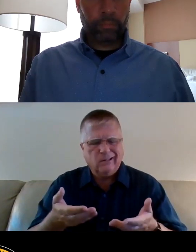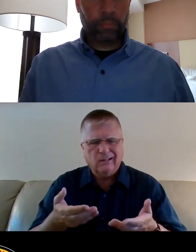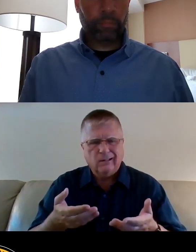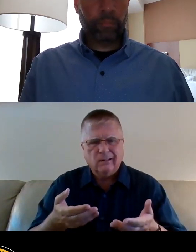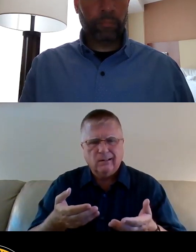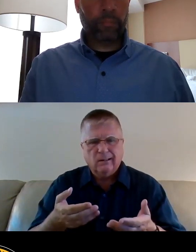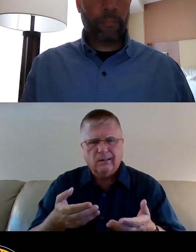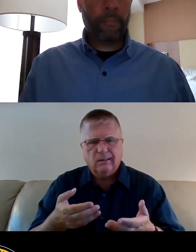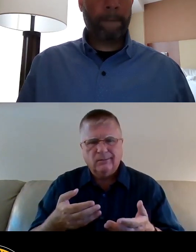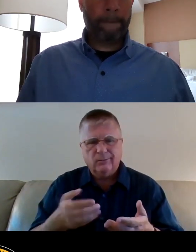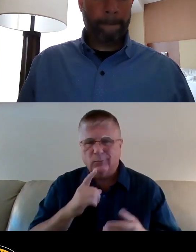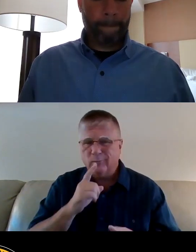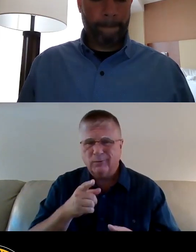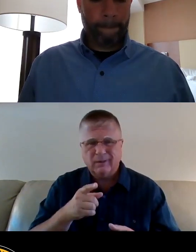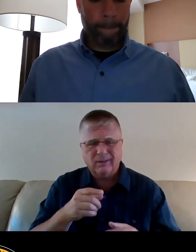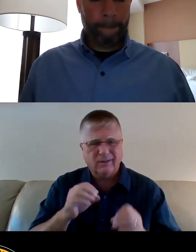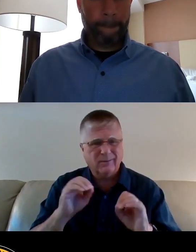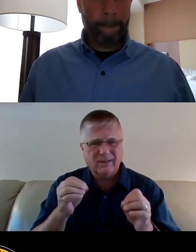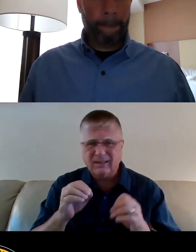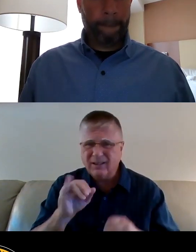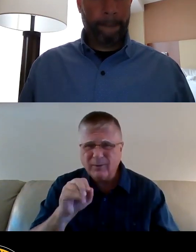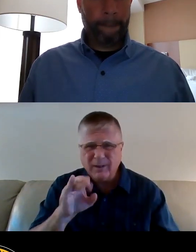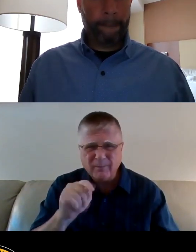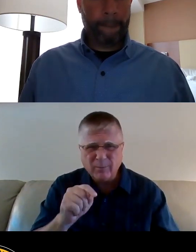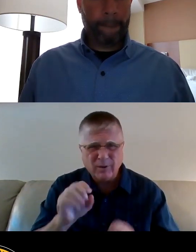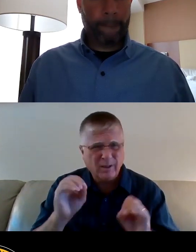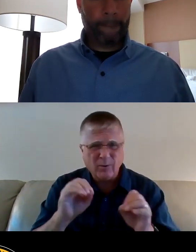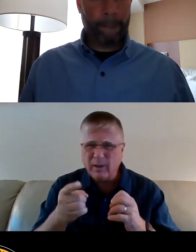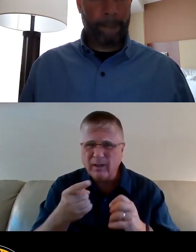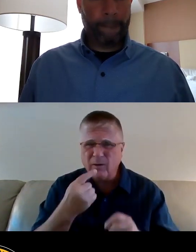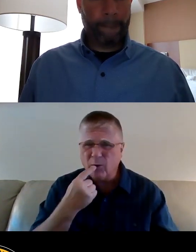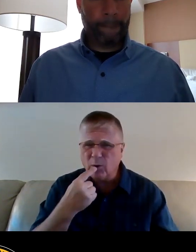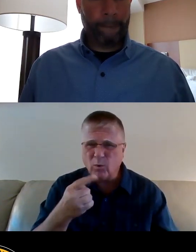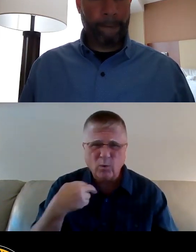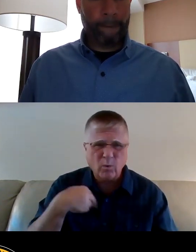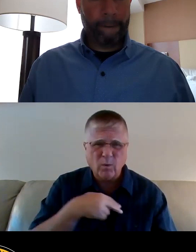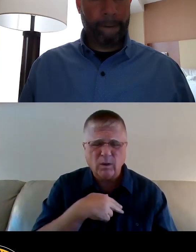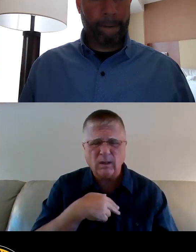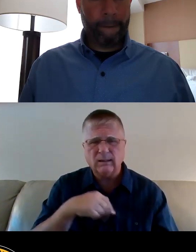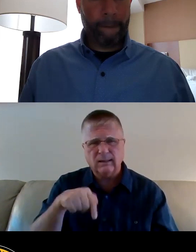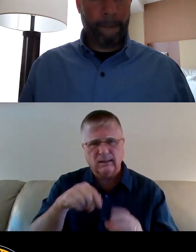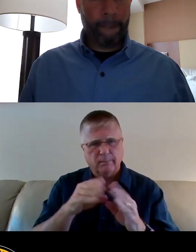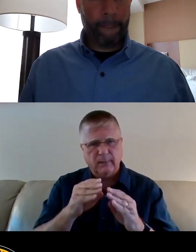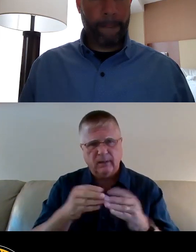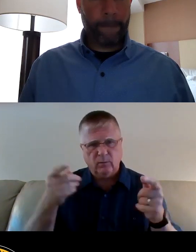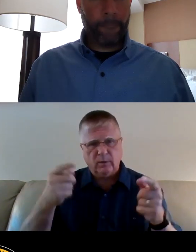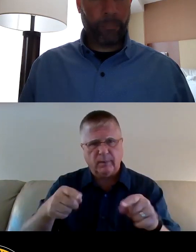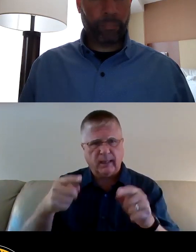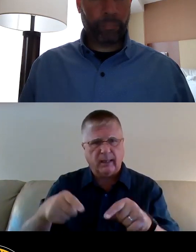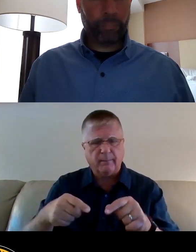there was really no input. Nobody even told us that this meeting was going to be happening.